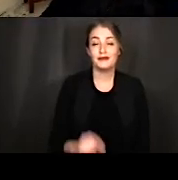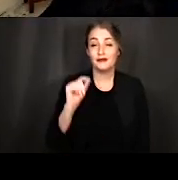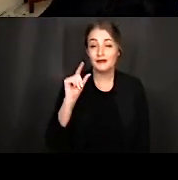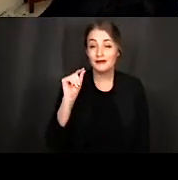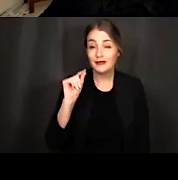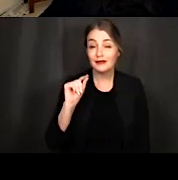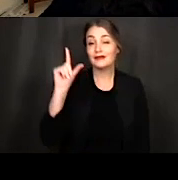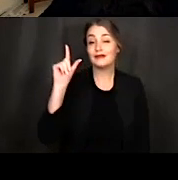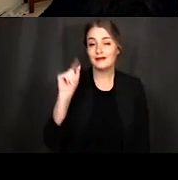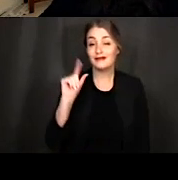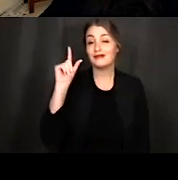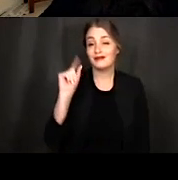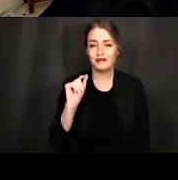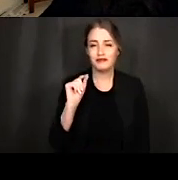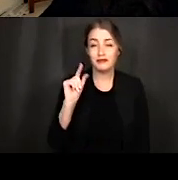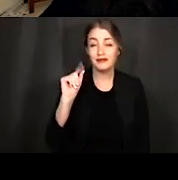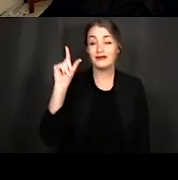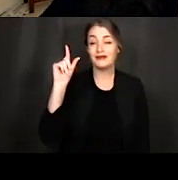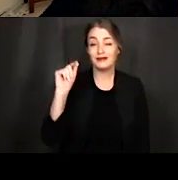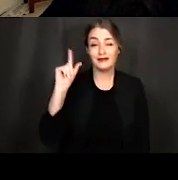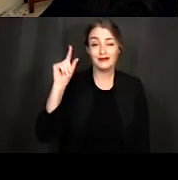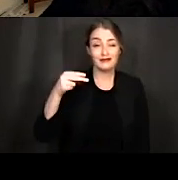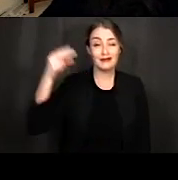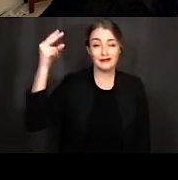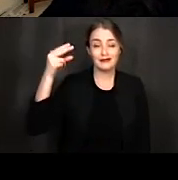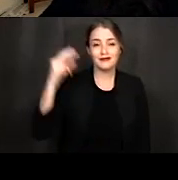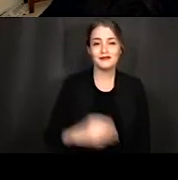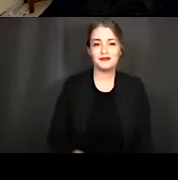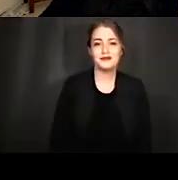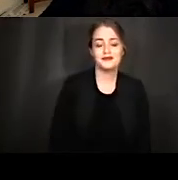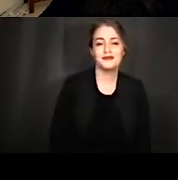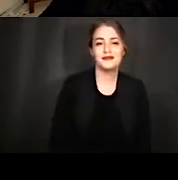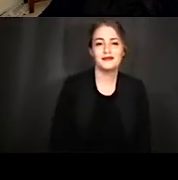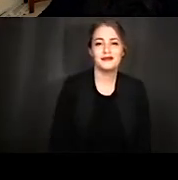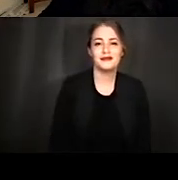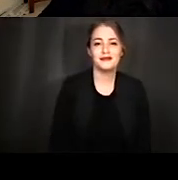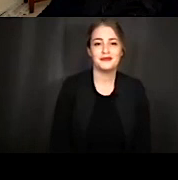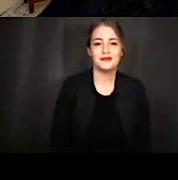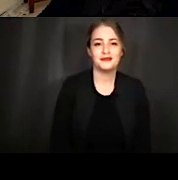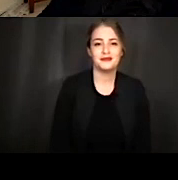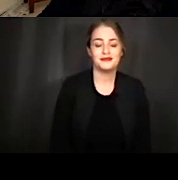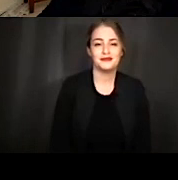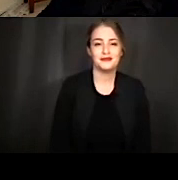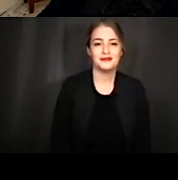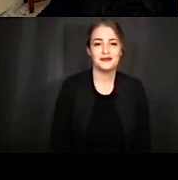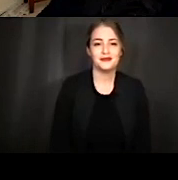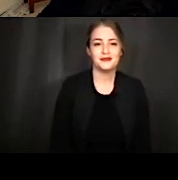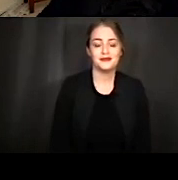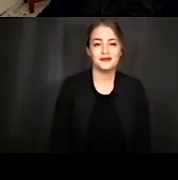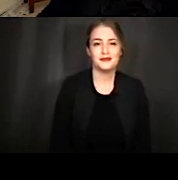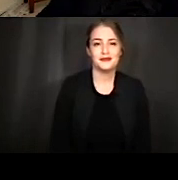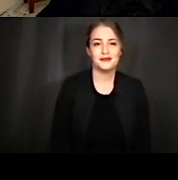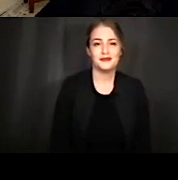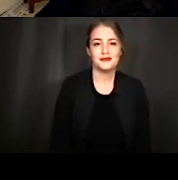I've started playing. So I moments. we into over I here we we I'm come back and moments. So here we So